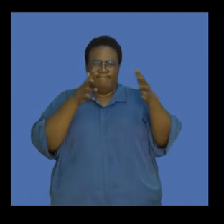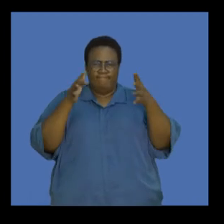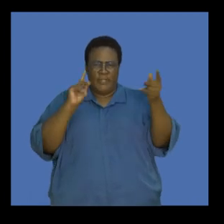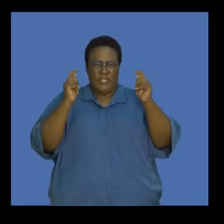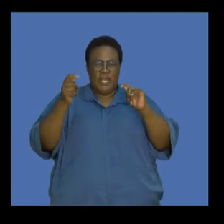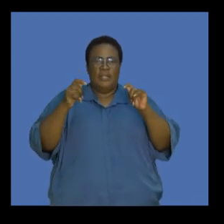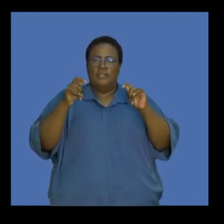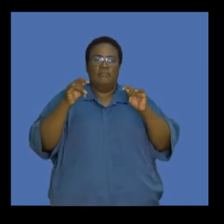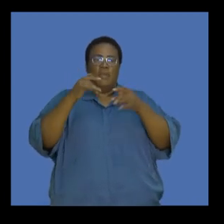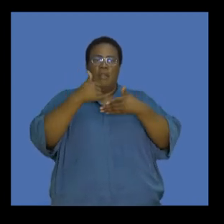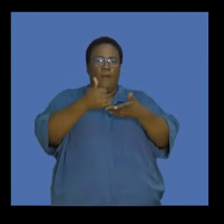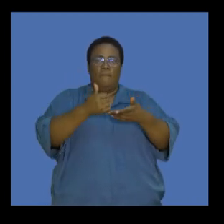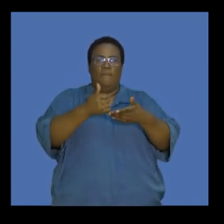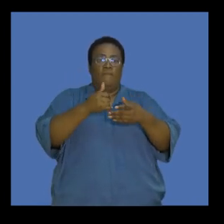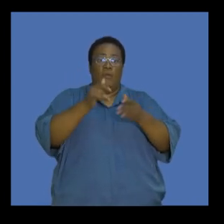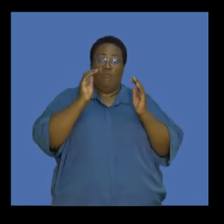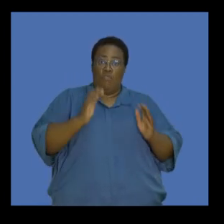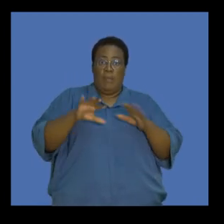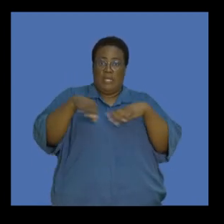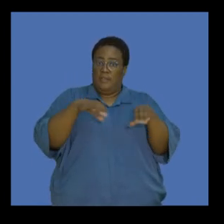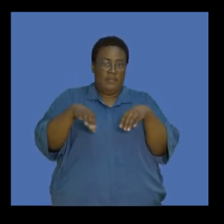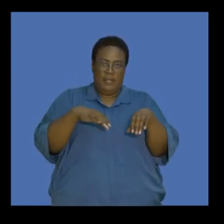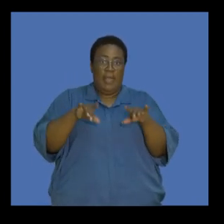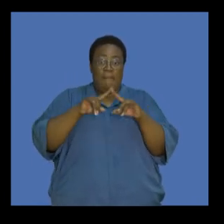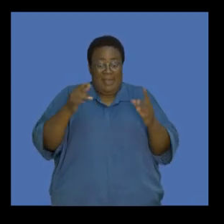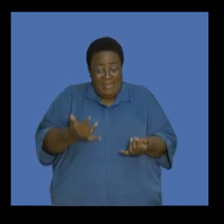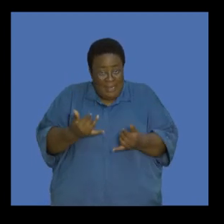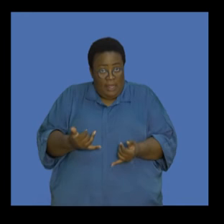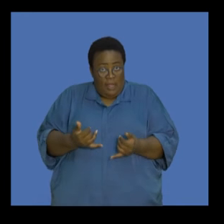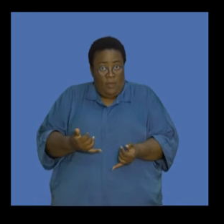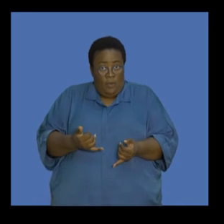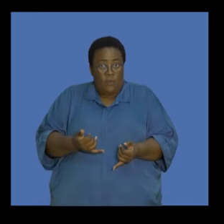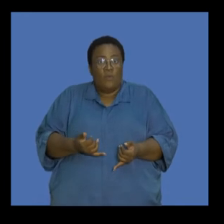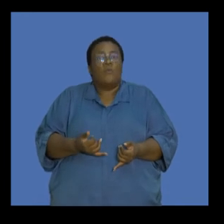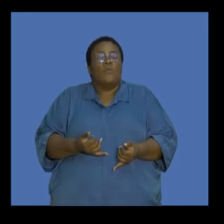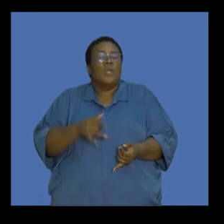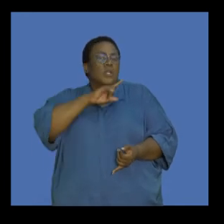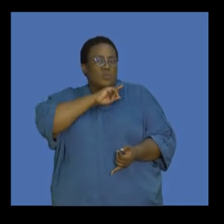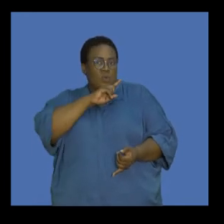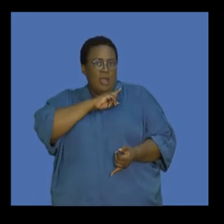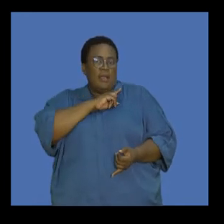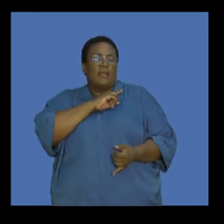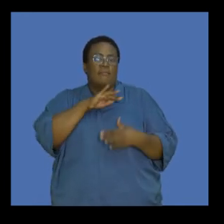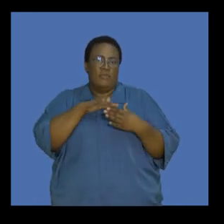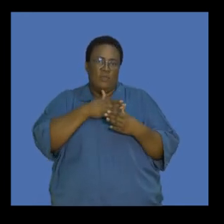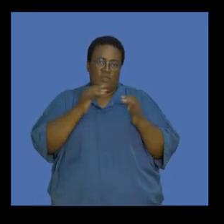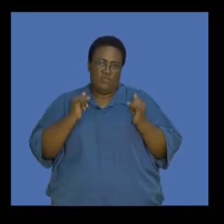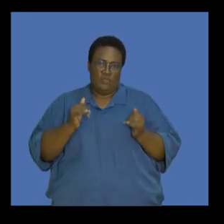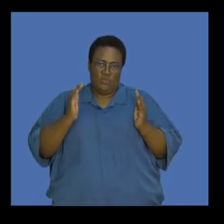past without the help from human activity. But the current climatic warming is occurring most rapidly